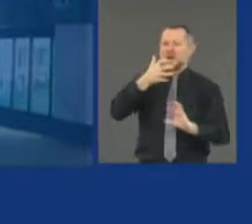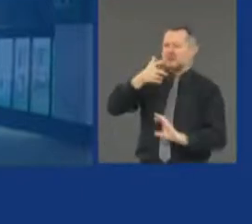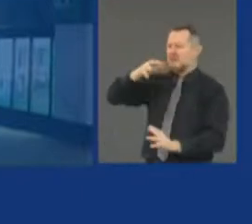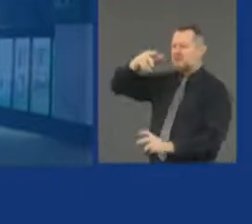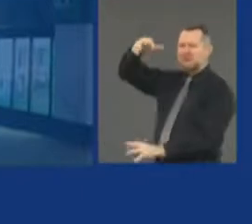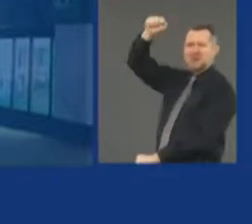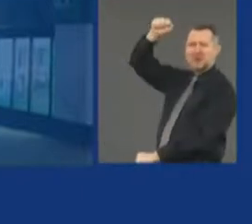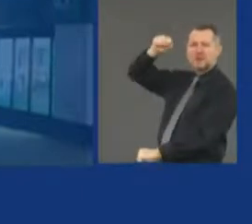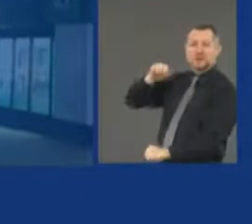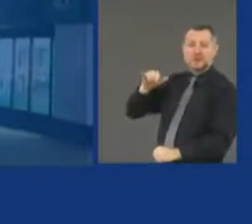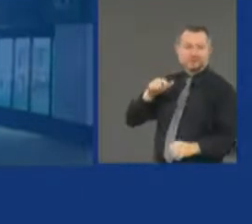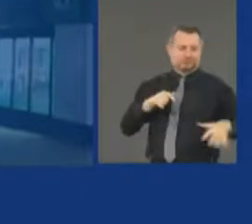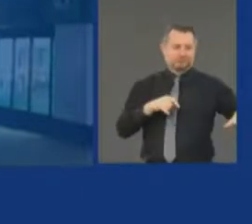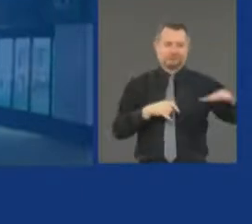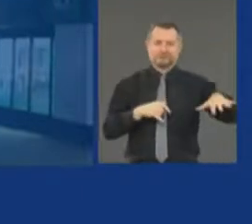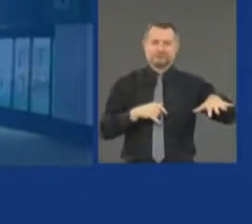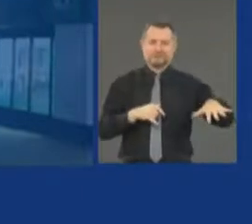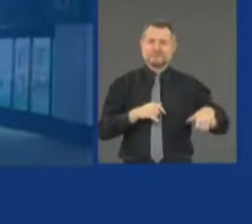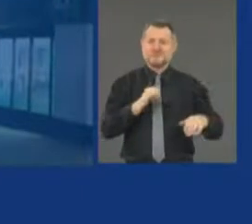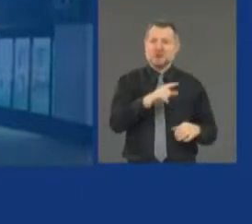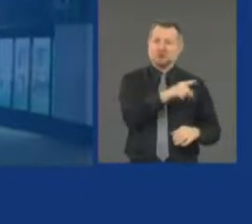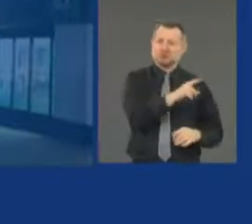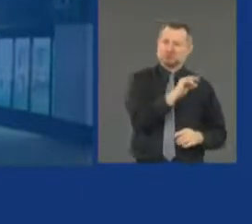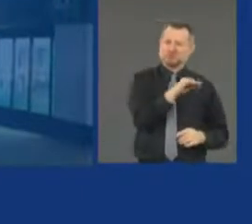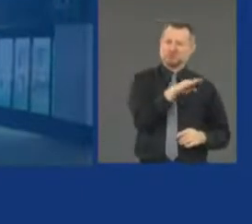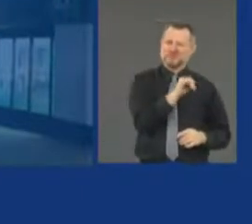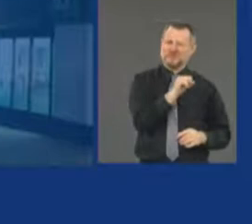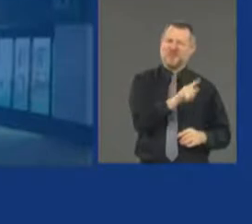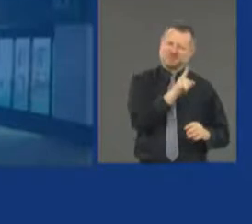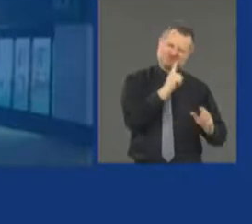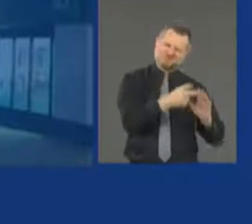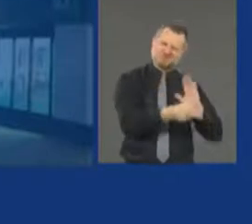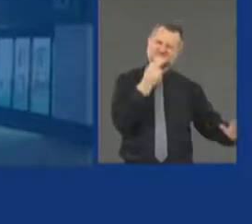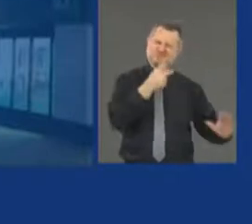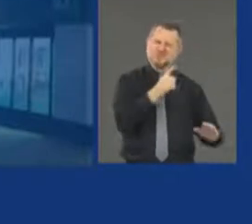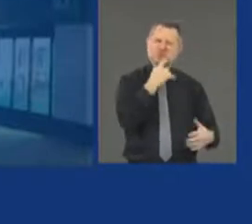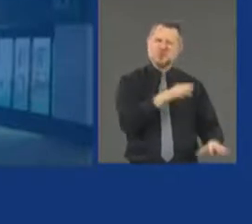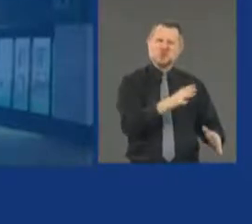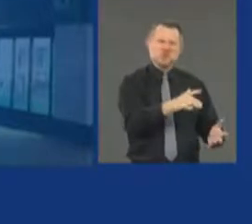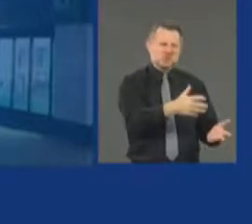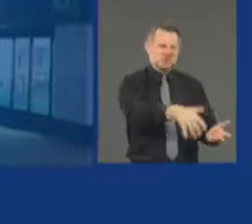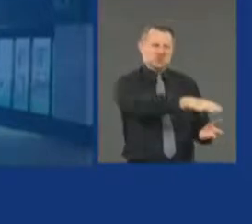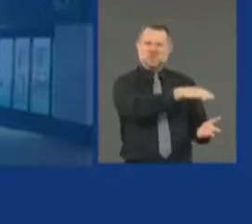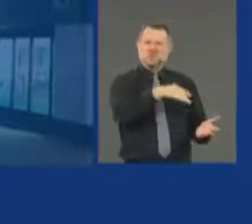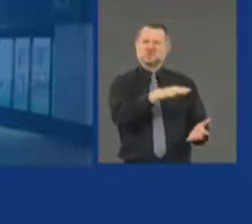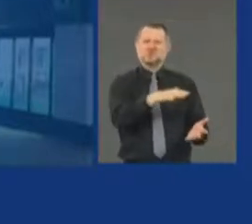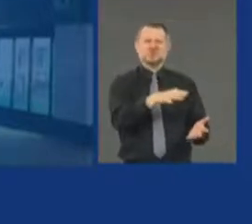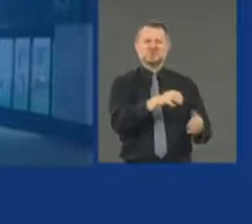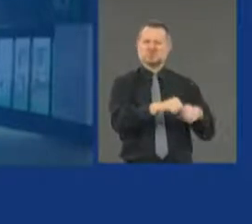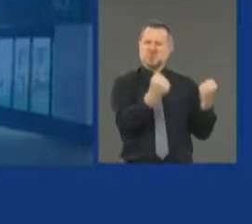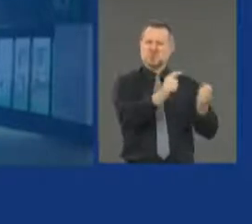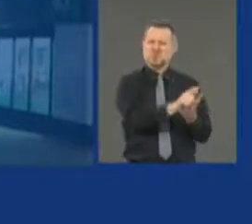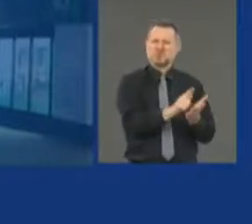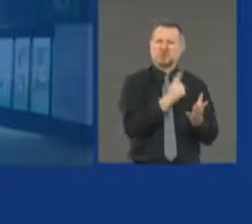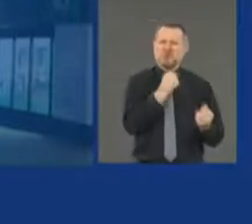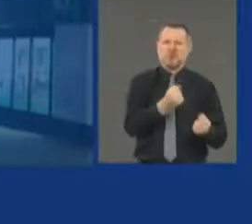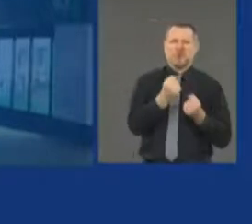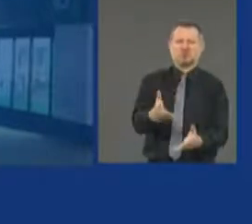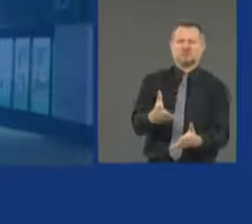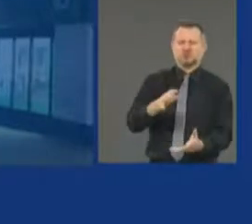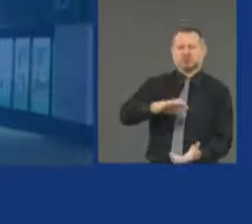This is criminal behavior, period. Designed to create chaos. Well, there are anarchists in there also.